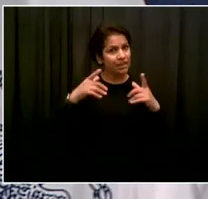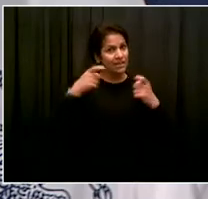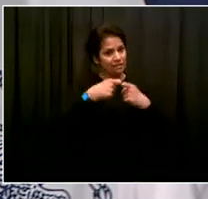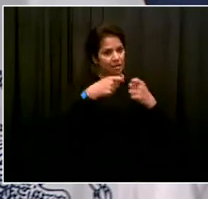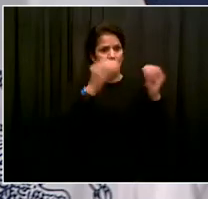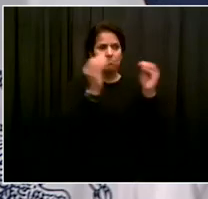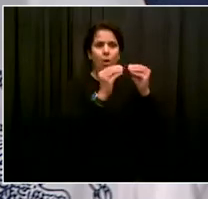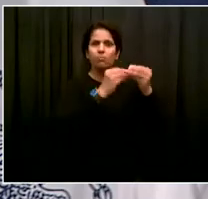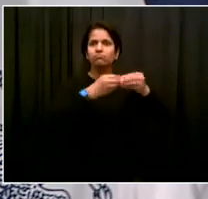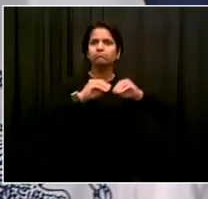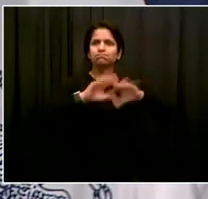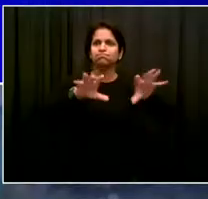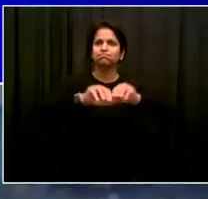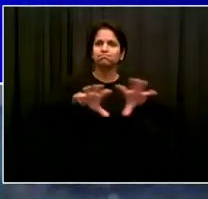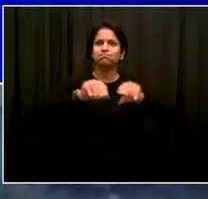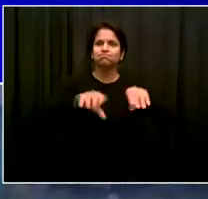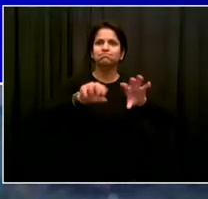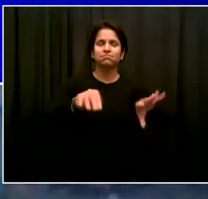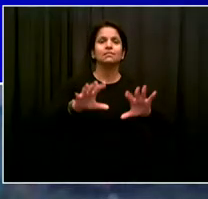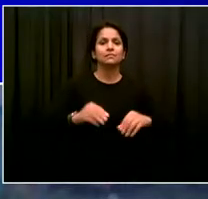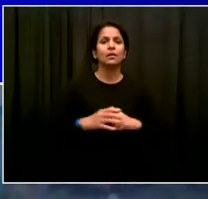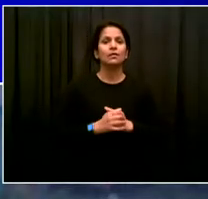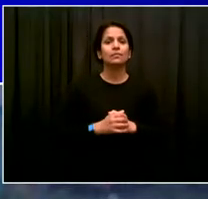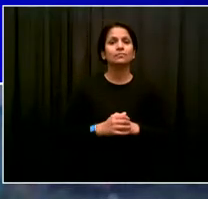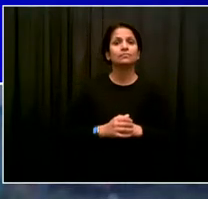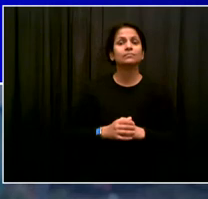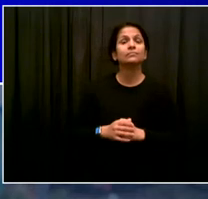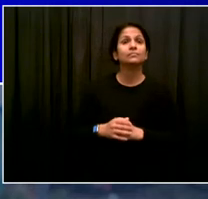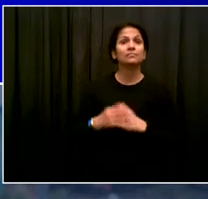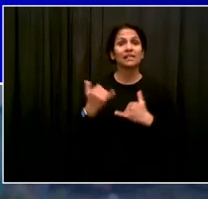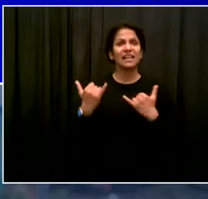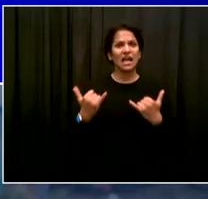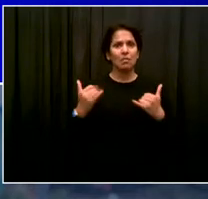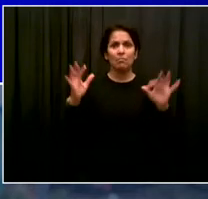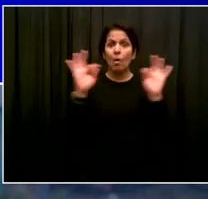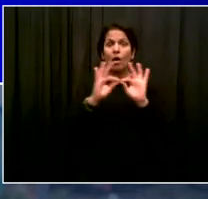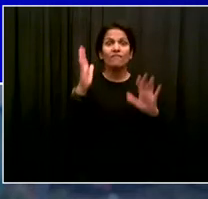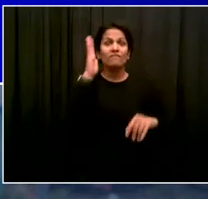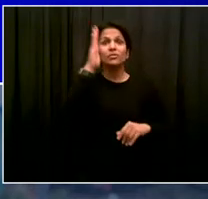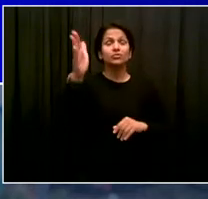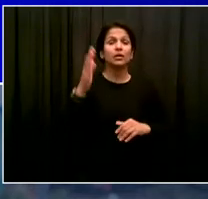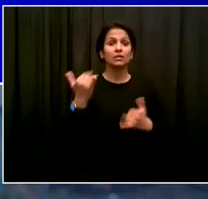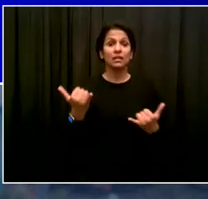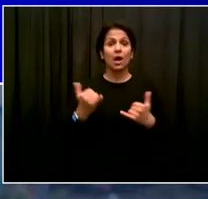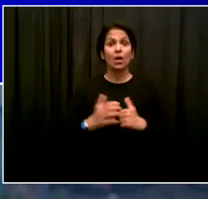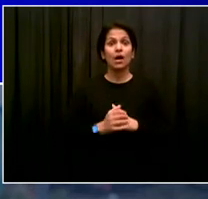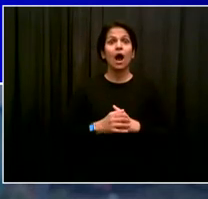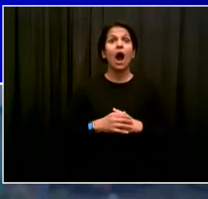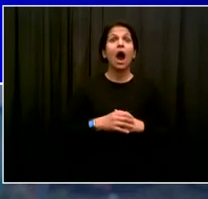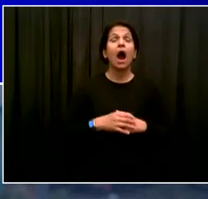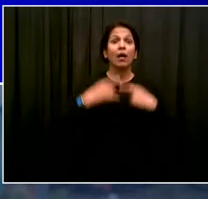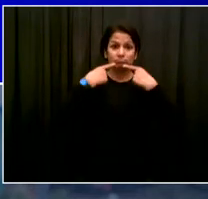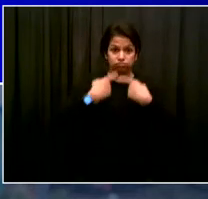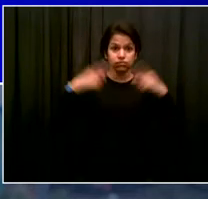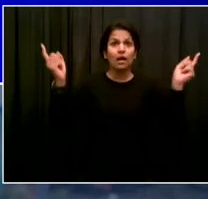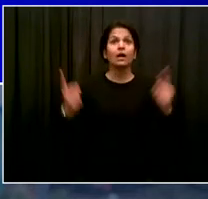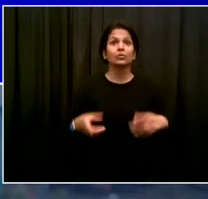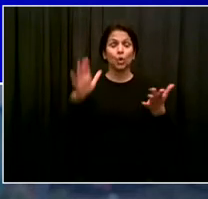Today I'm committing to 100% electric school bus fleet for New York City by